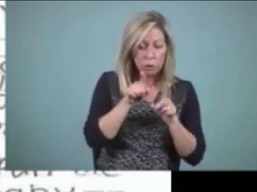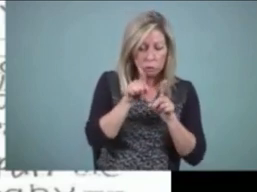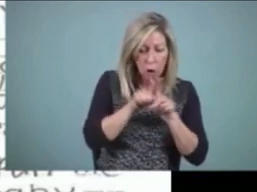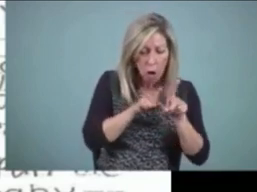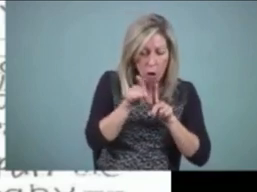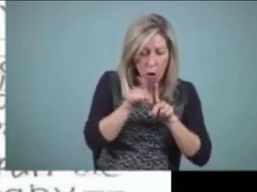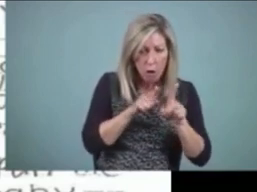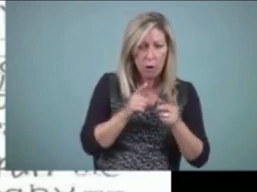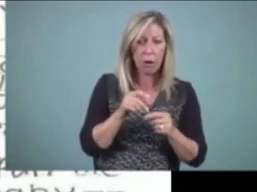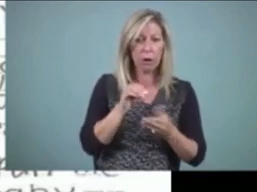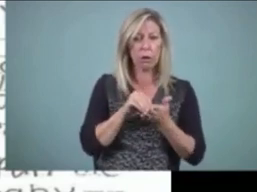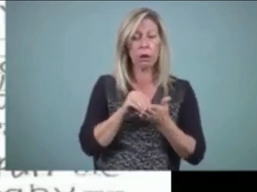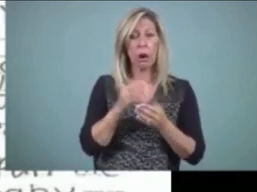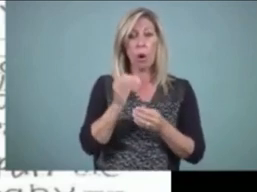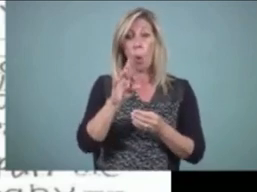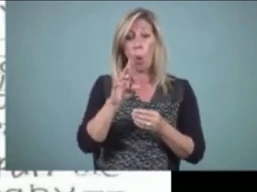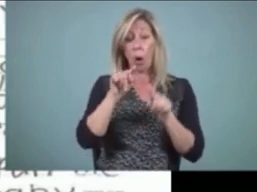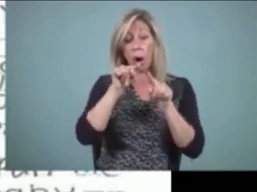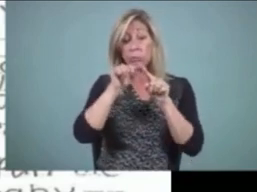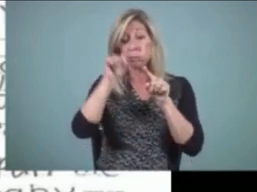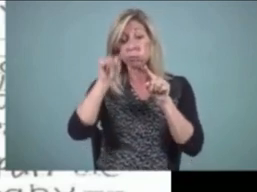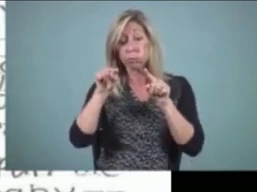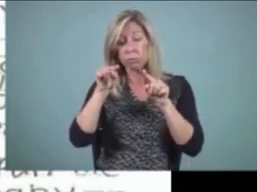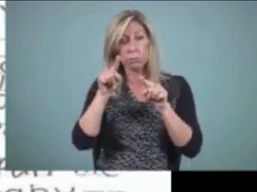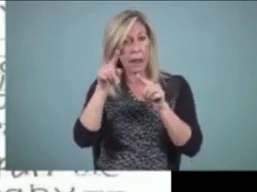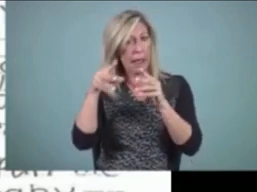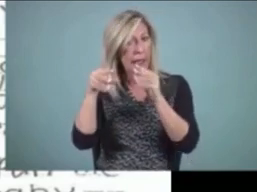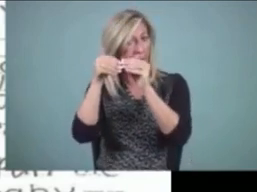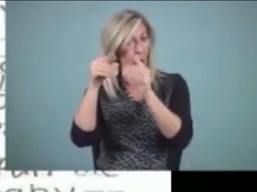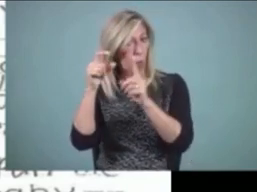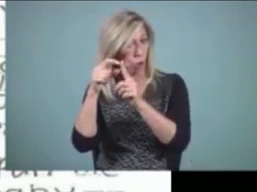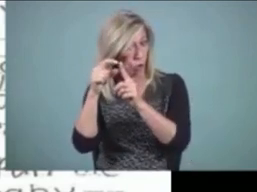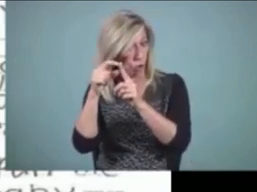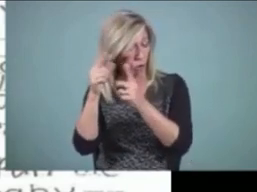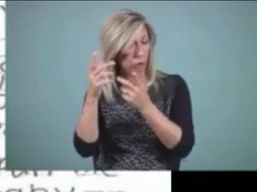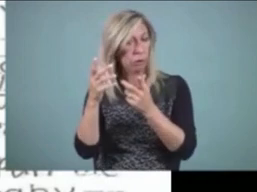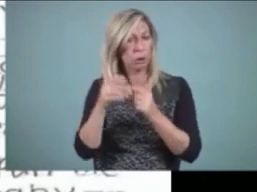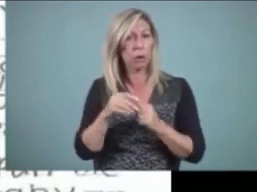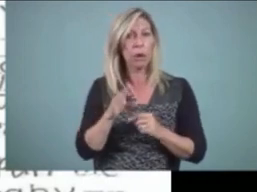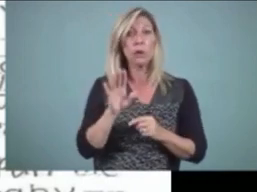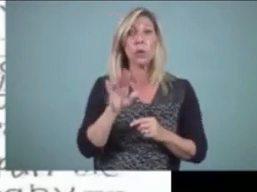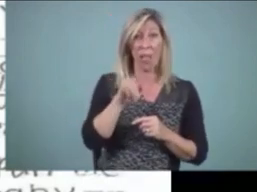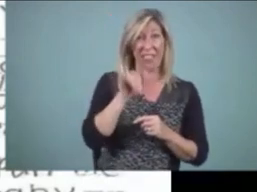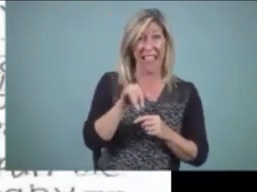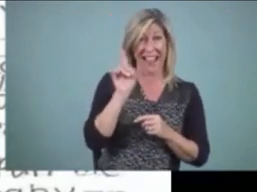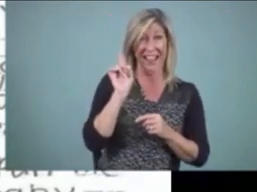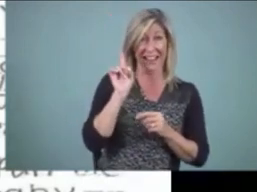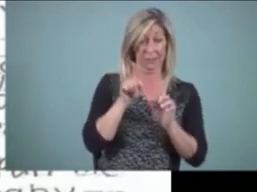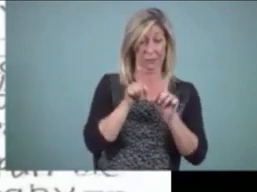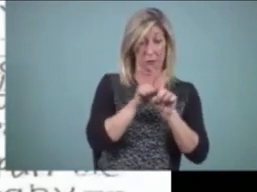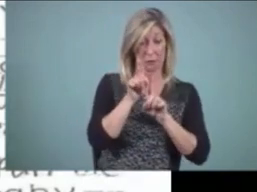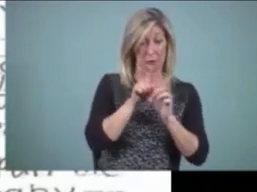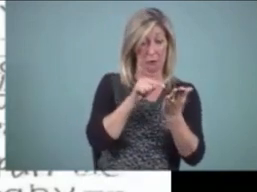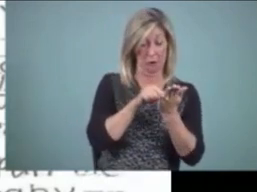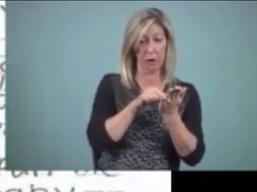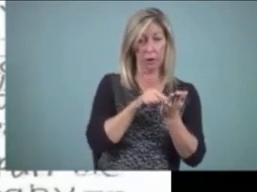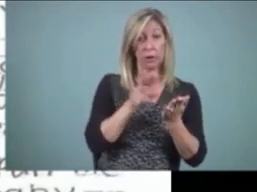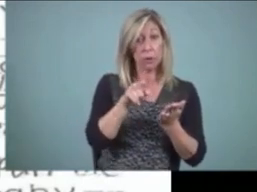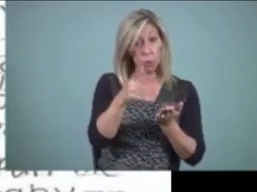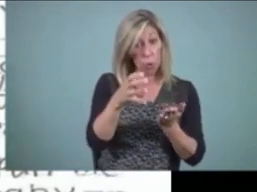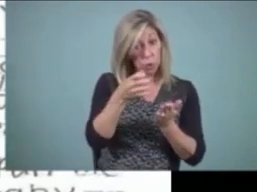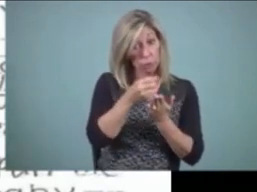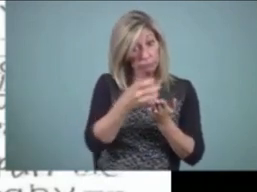that go up to add a word. And here we said, if you want to add, you can put a star and then that's the bit that goes in there.